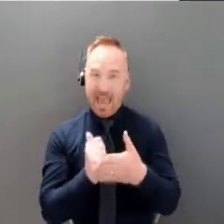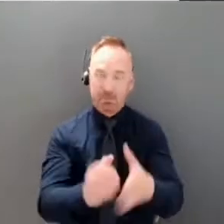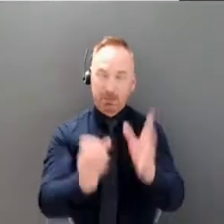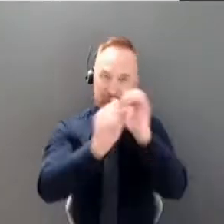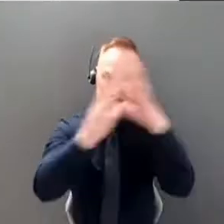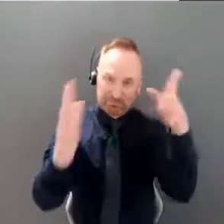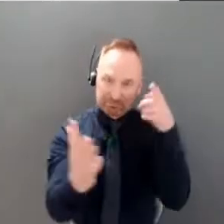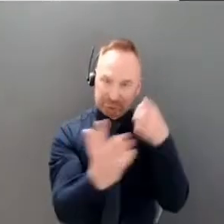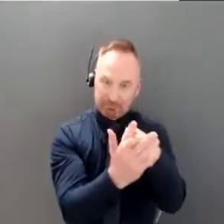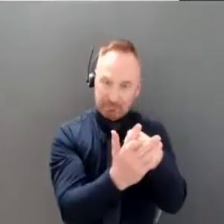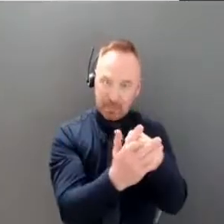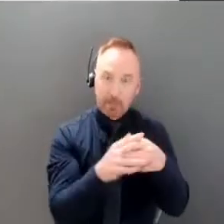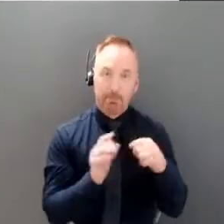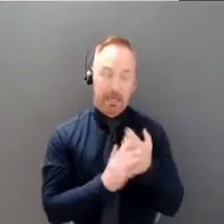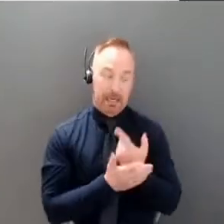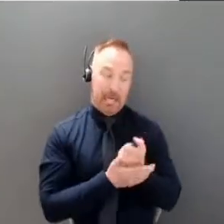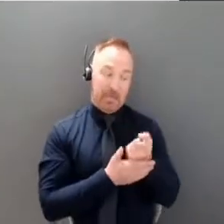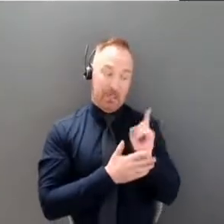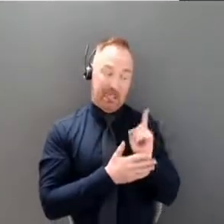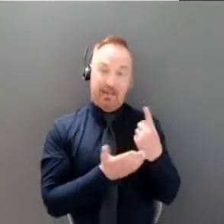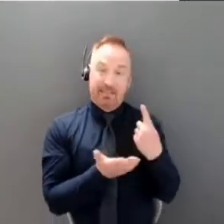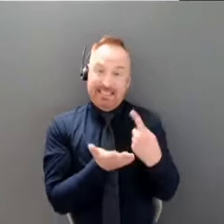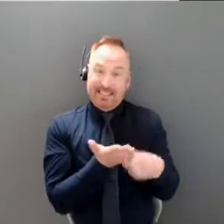association between,